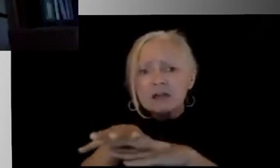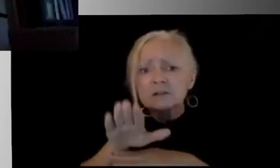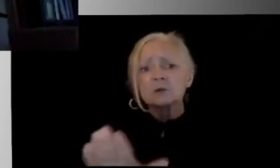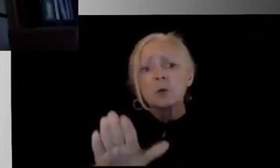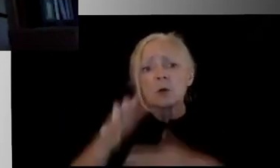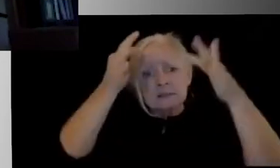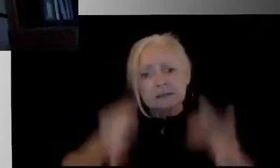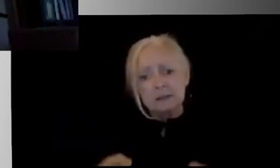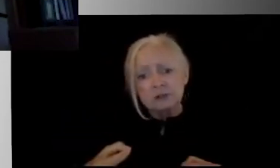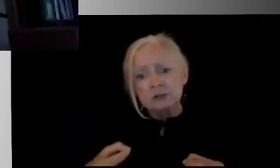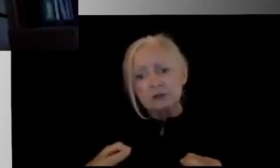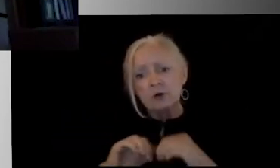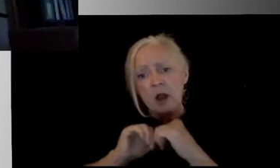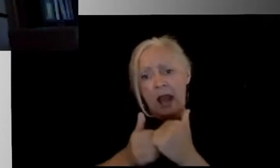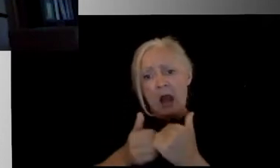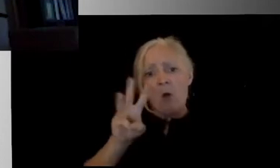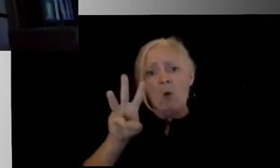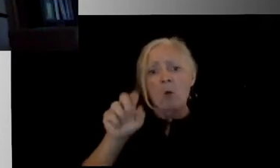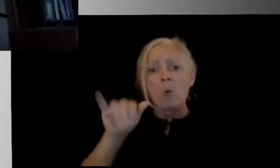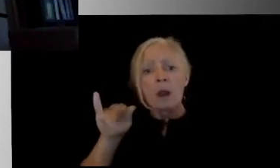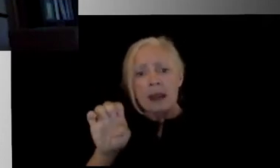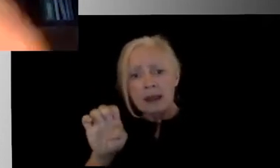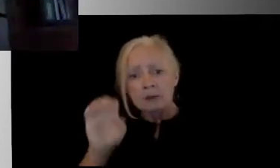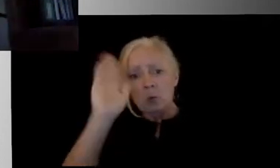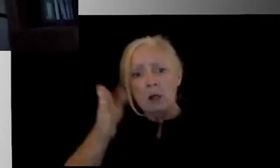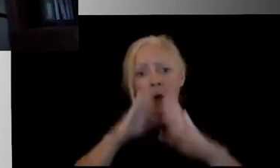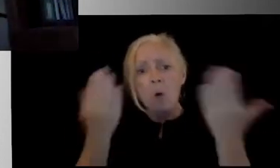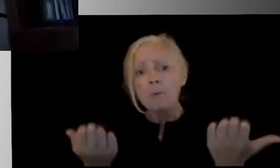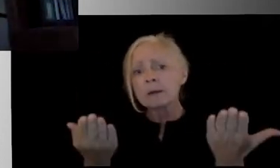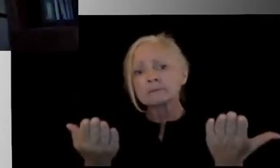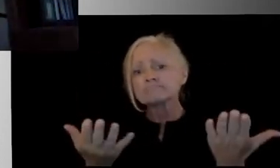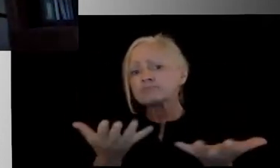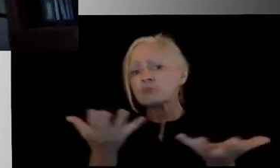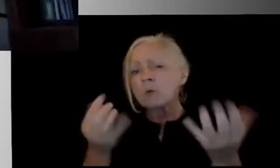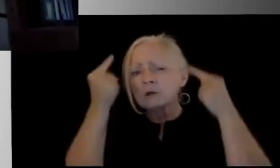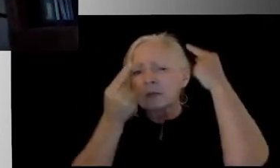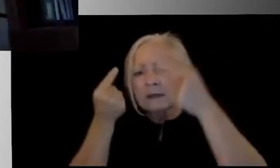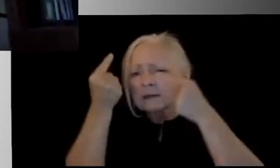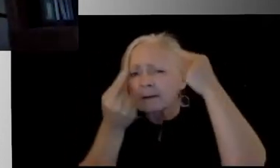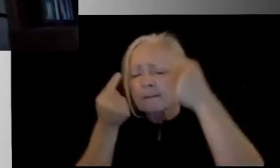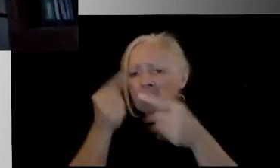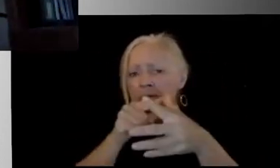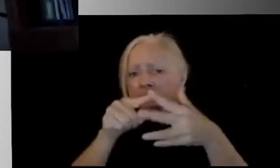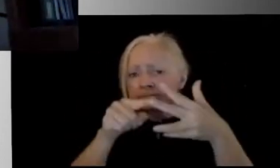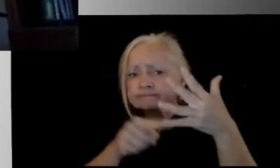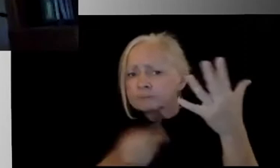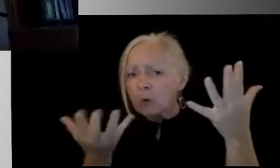Wayne Township Schools is reopening. What are some of the considerations that you have taken into account?